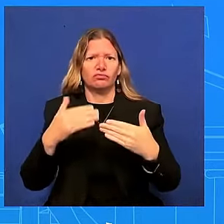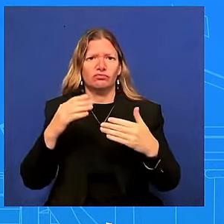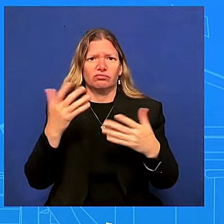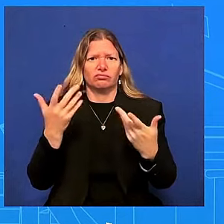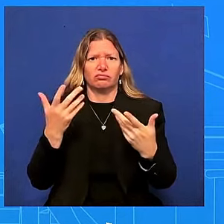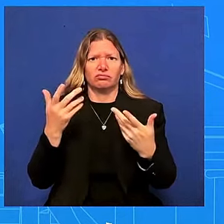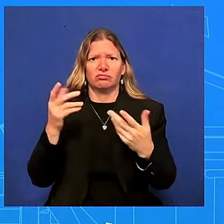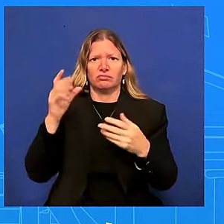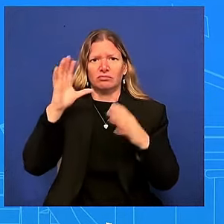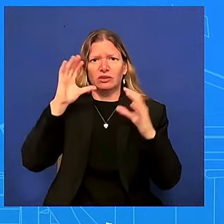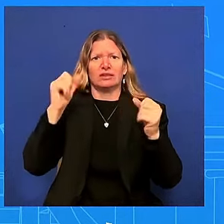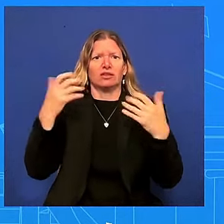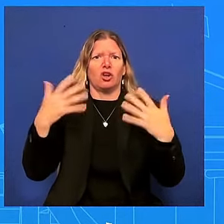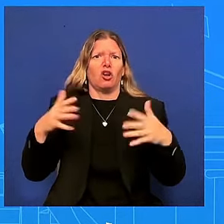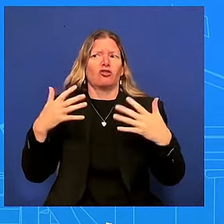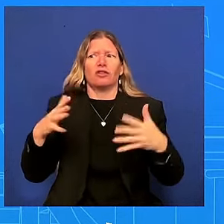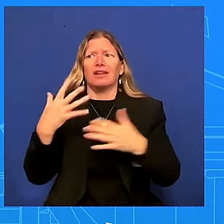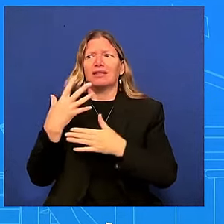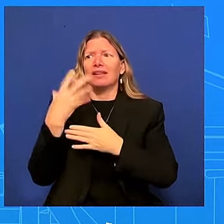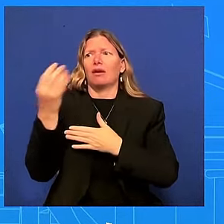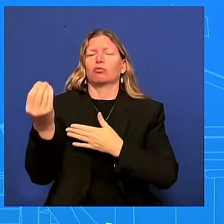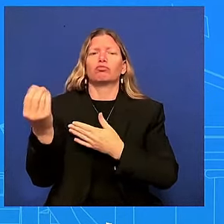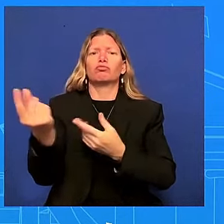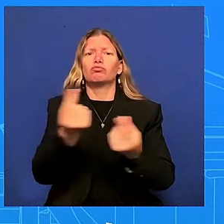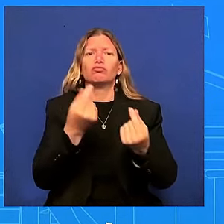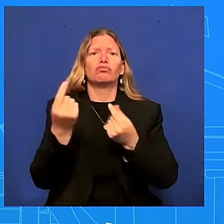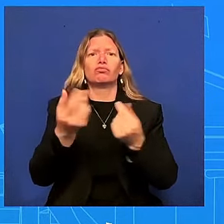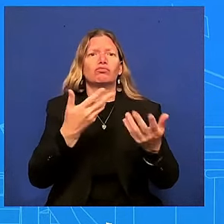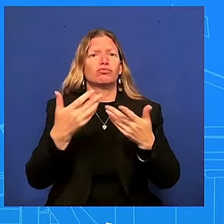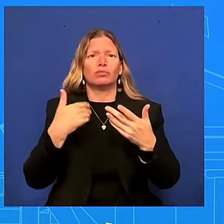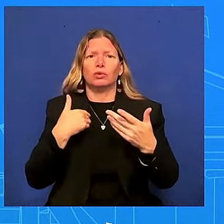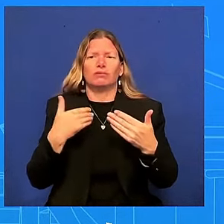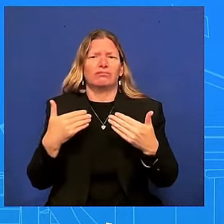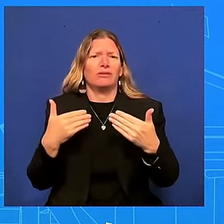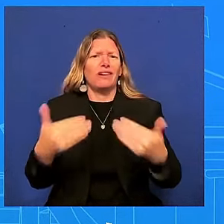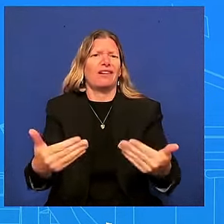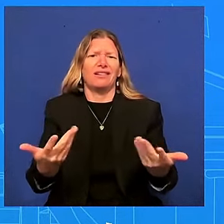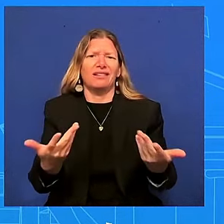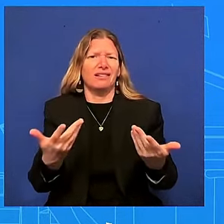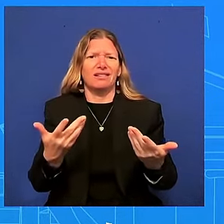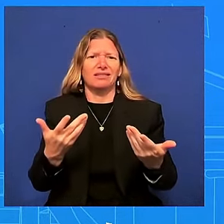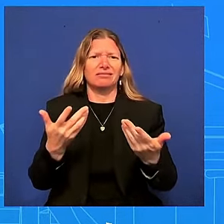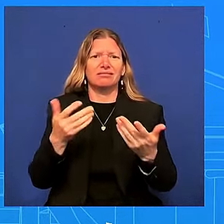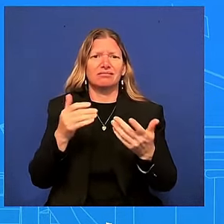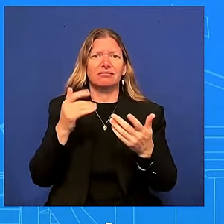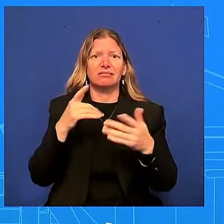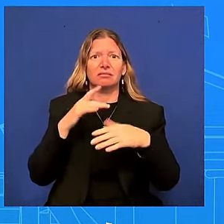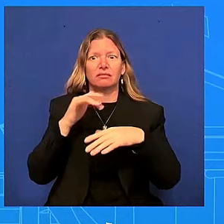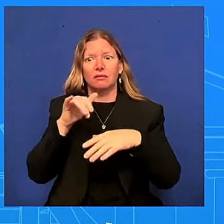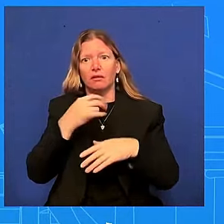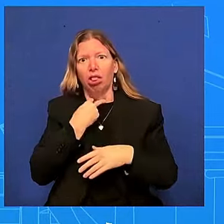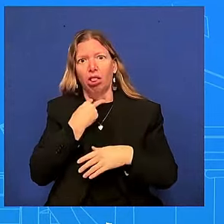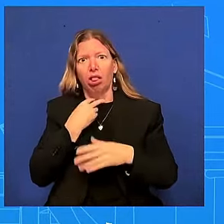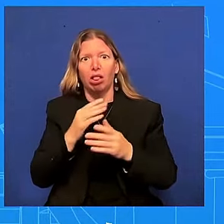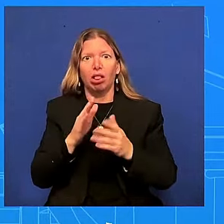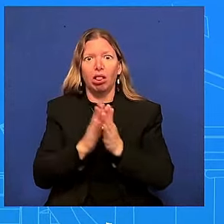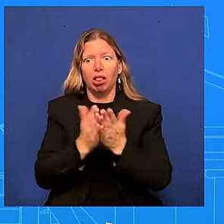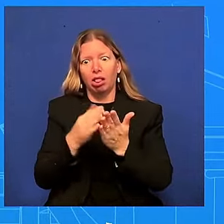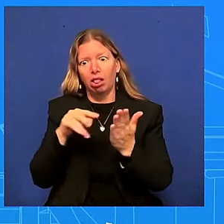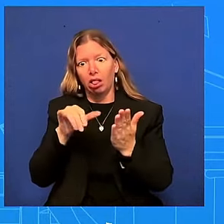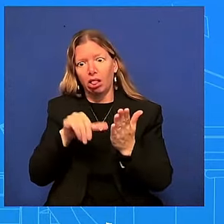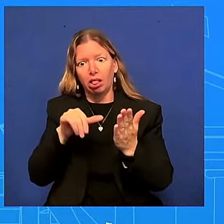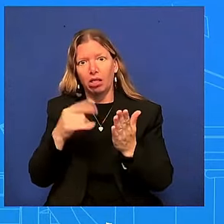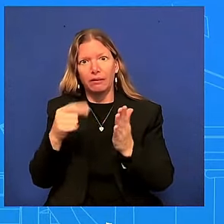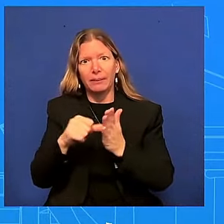we're going to turn the page we're going to get out uh get out there across the country americans are going to see him for themselves and i think